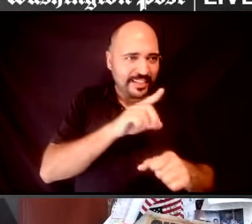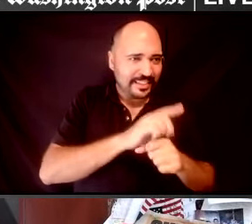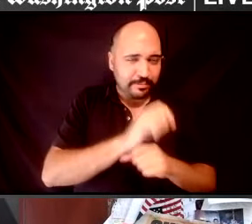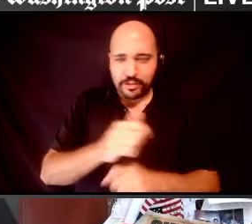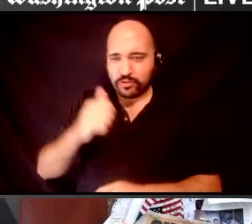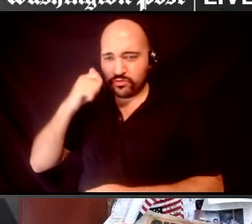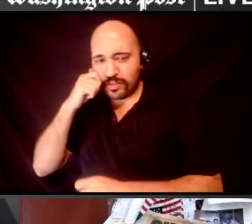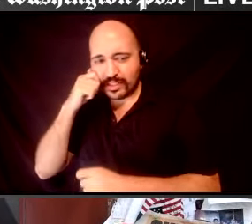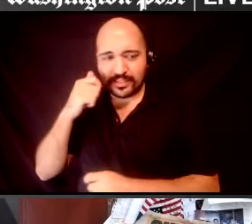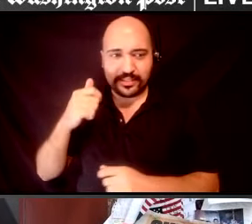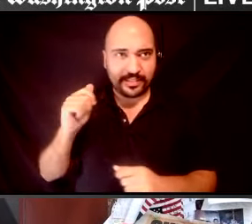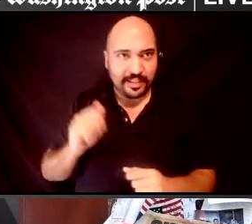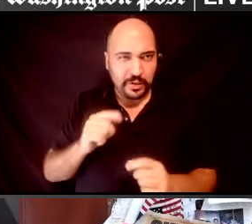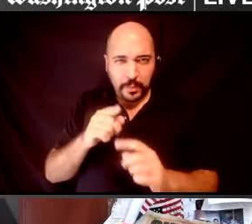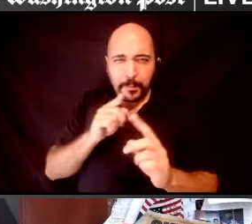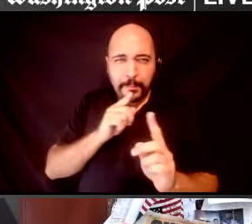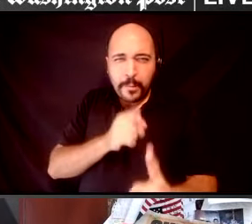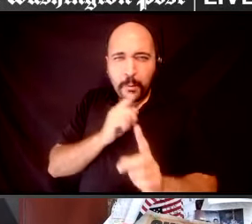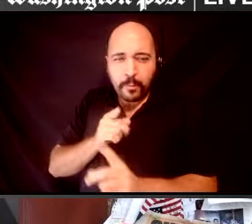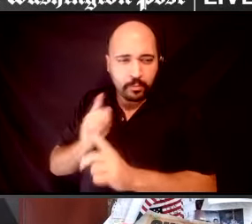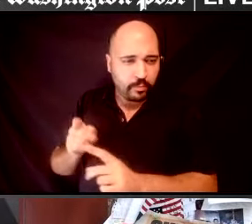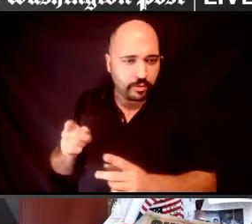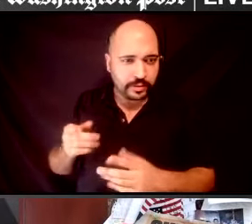Can you pinpoint a couple for us?